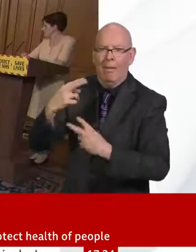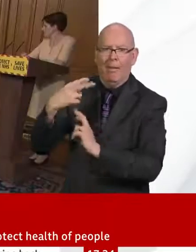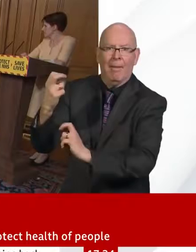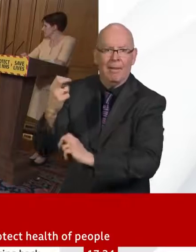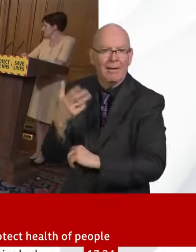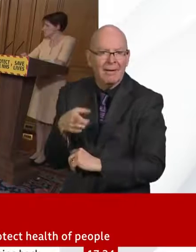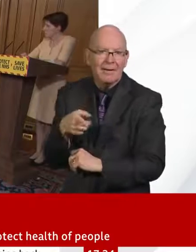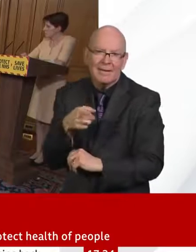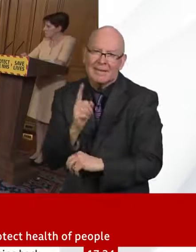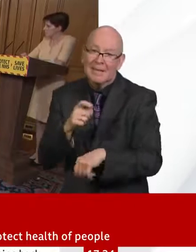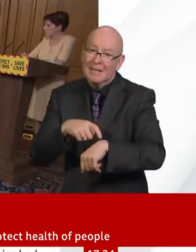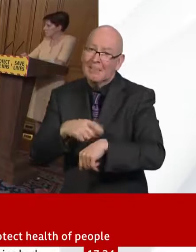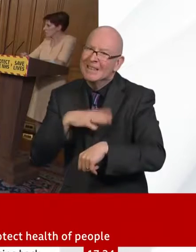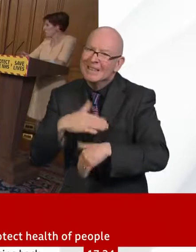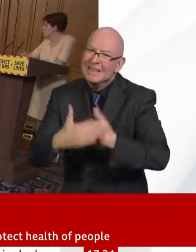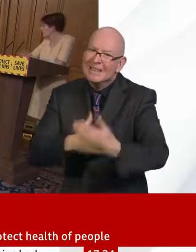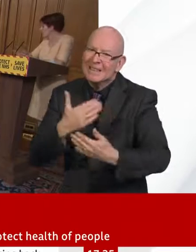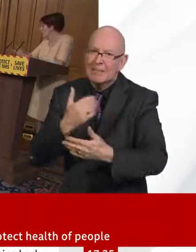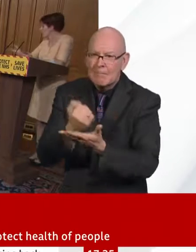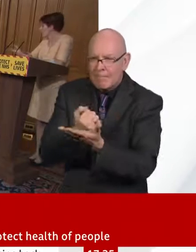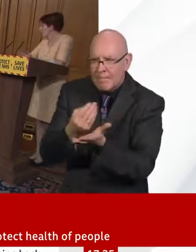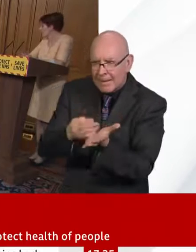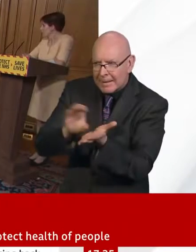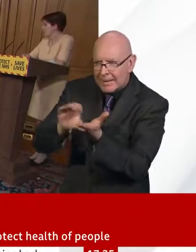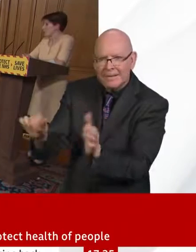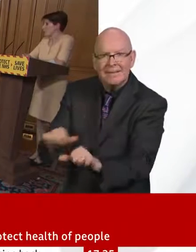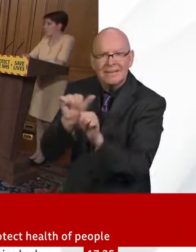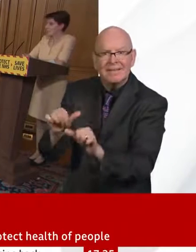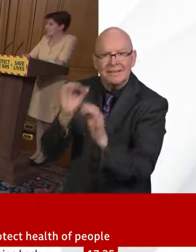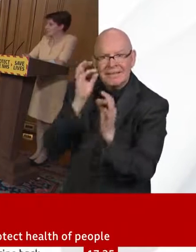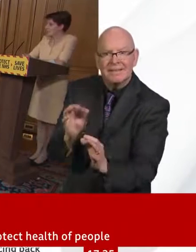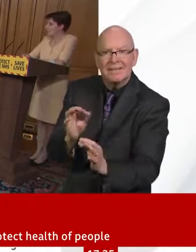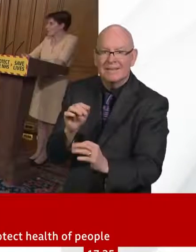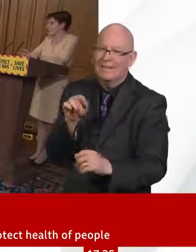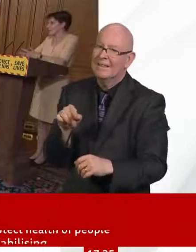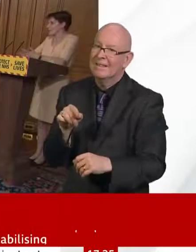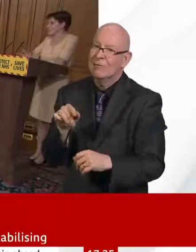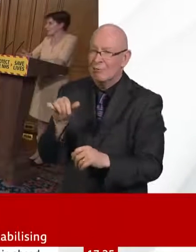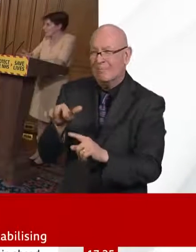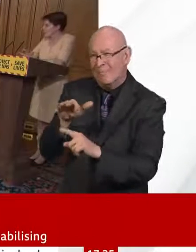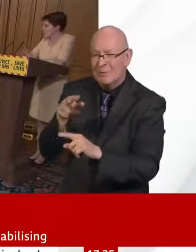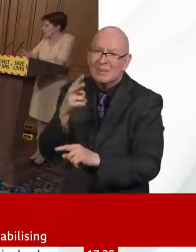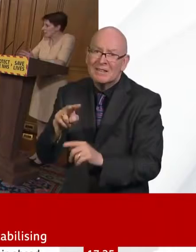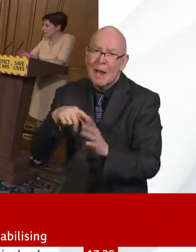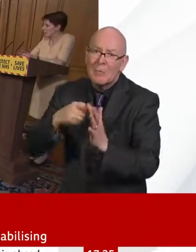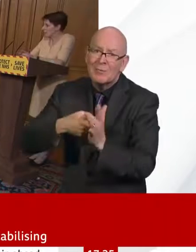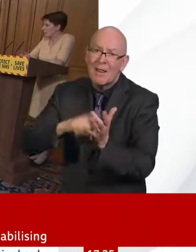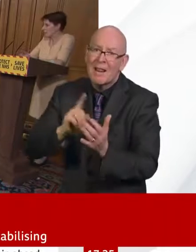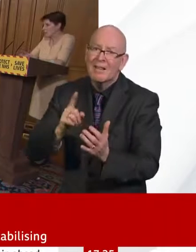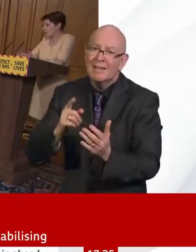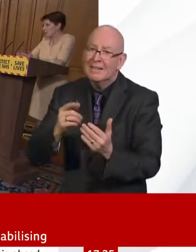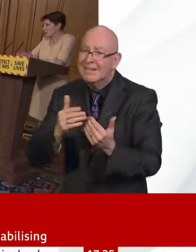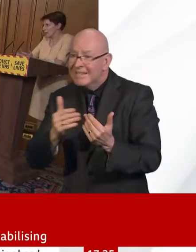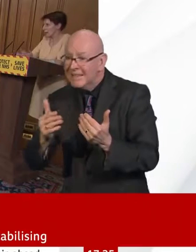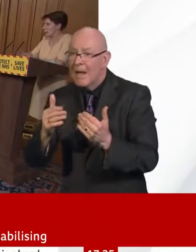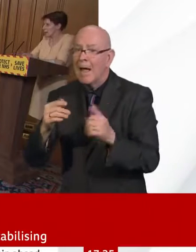Steve, did you want to pick up or was it Yvonne? Yvonne, do you want? Well, I can start. So, yes, I completely understand the